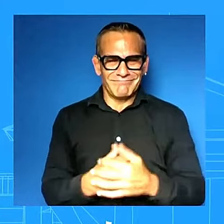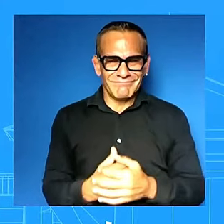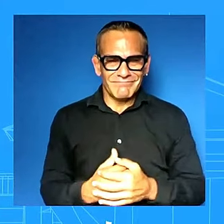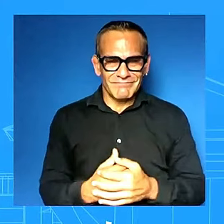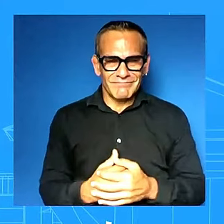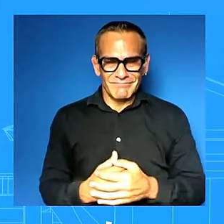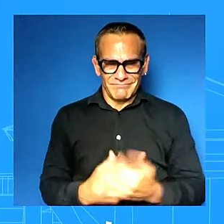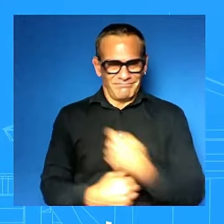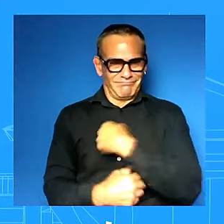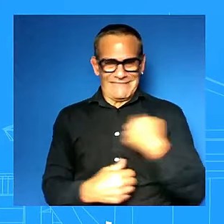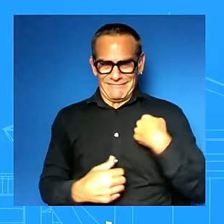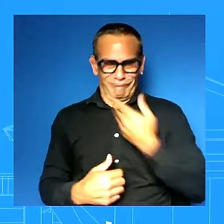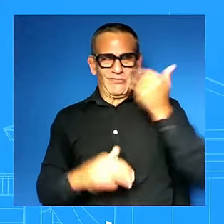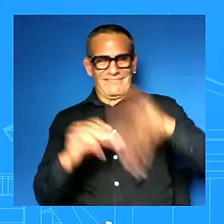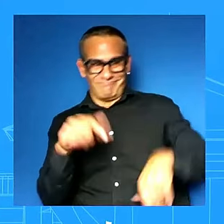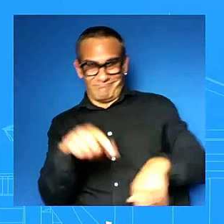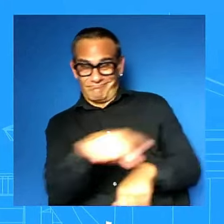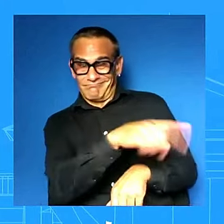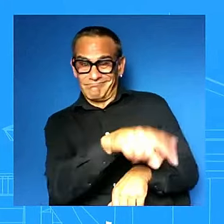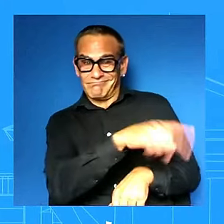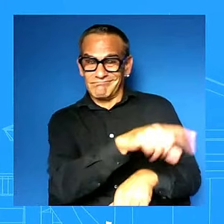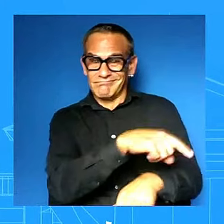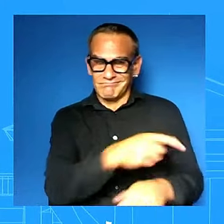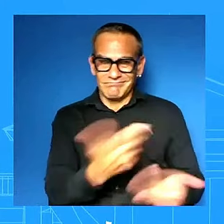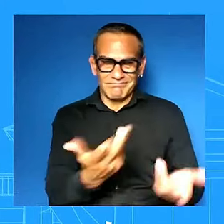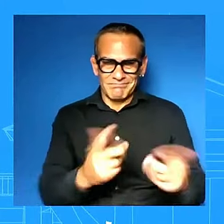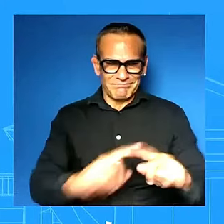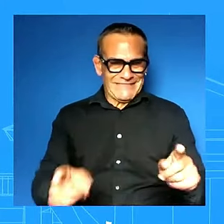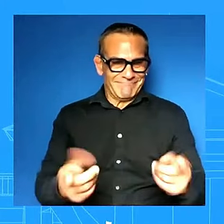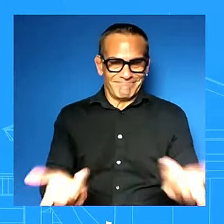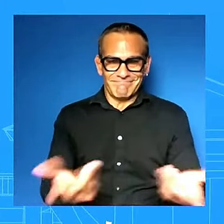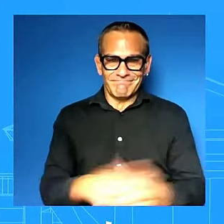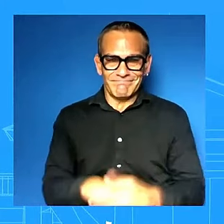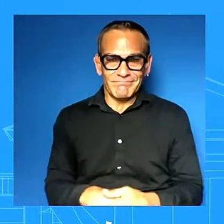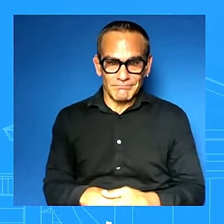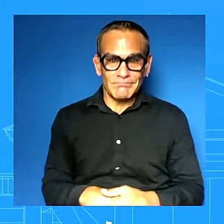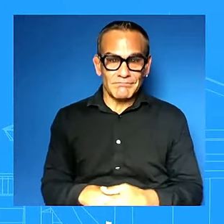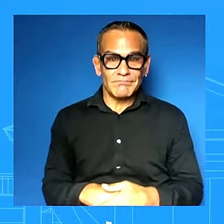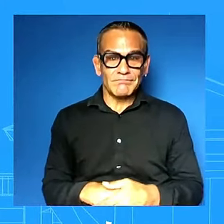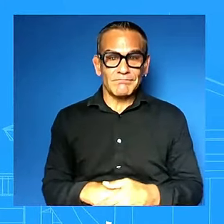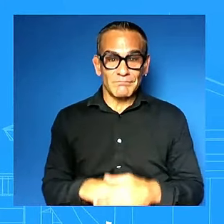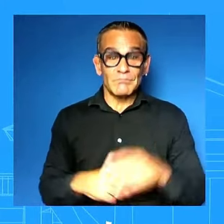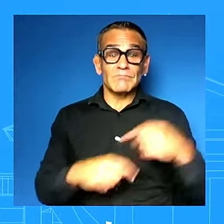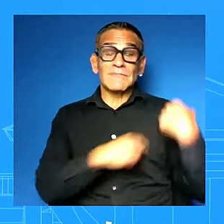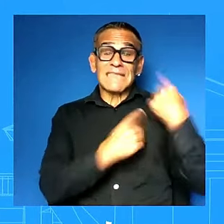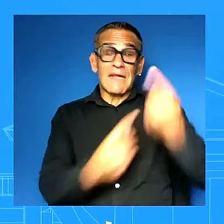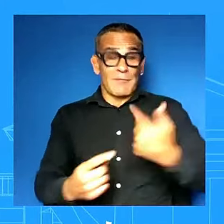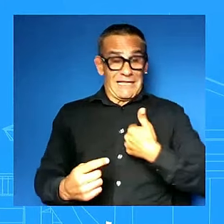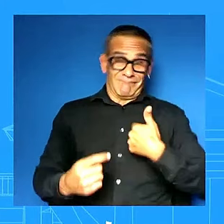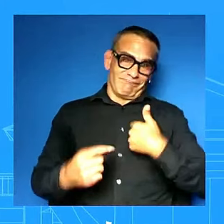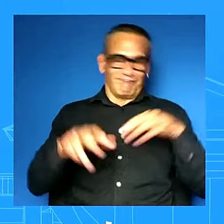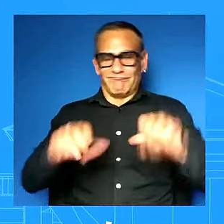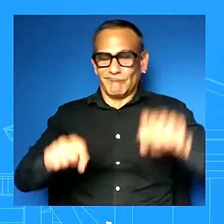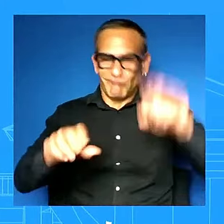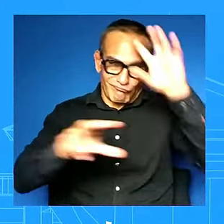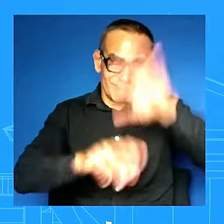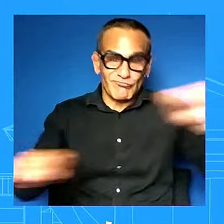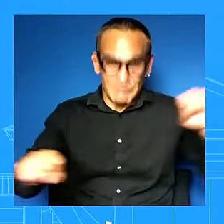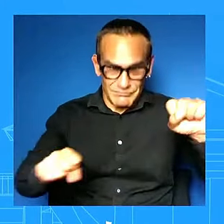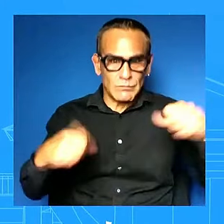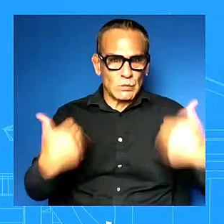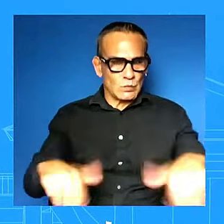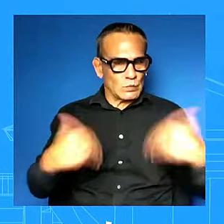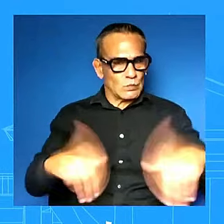when we took over violent crime was at it was uh was we saw a violent crime murder at its highest in the former